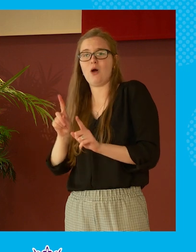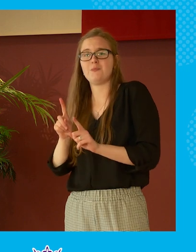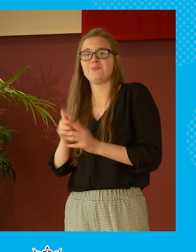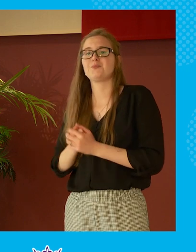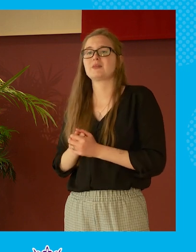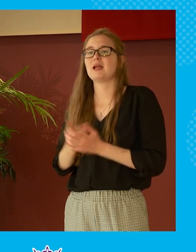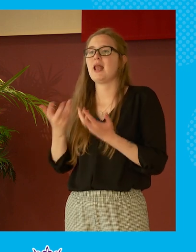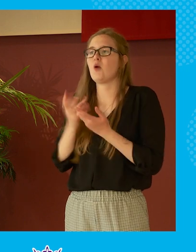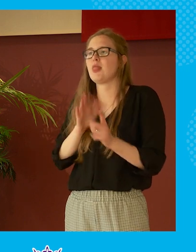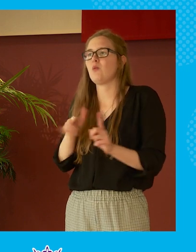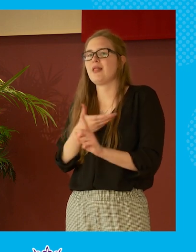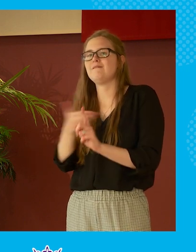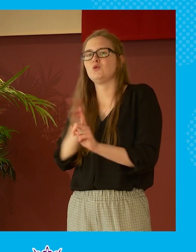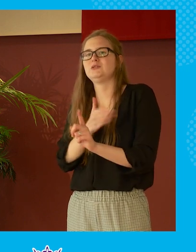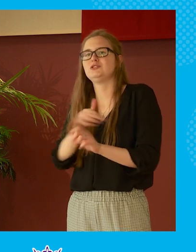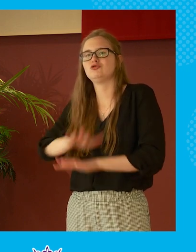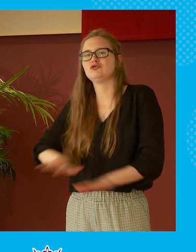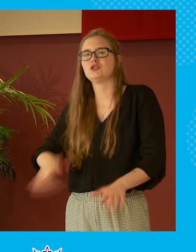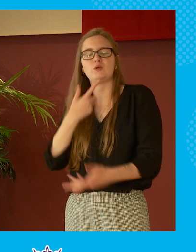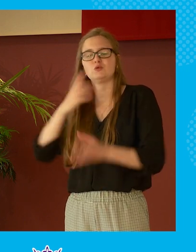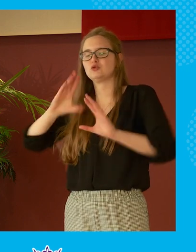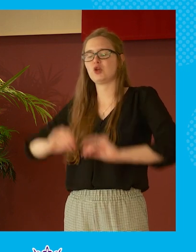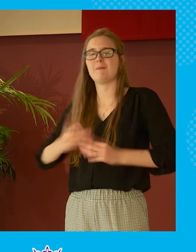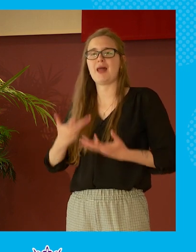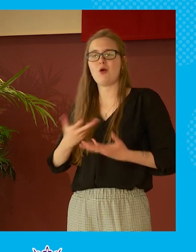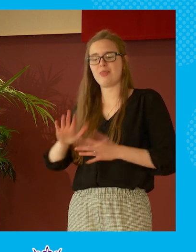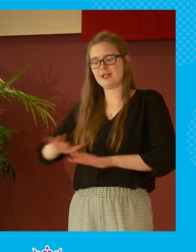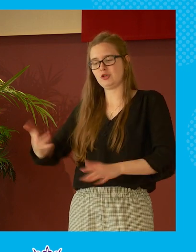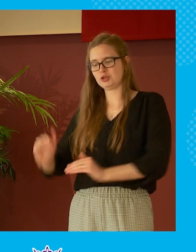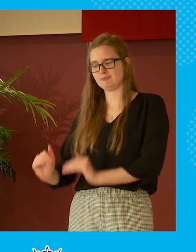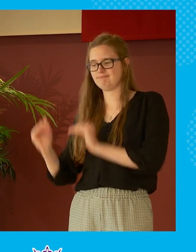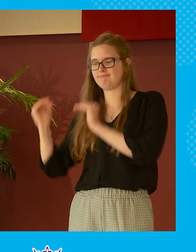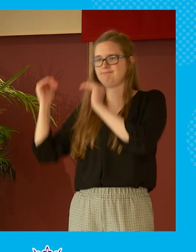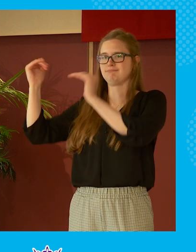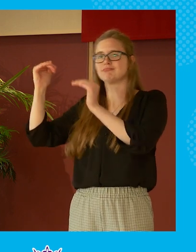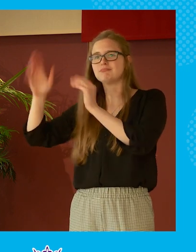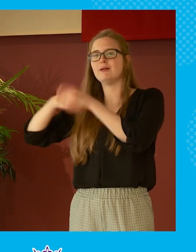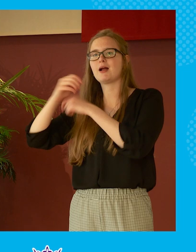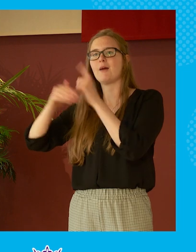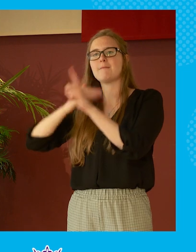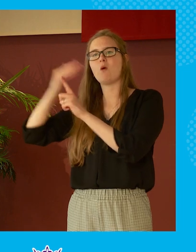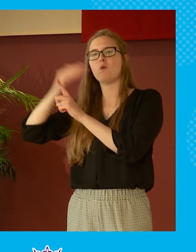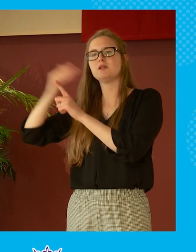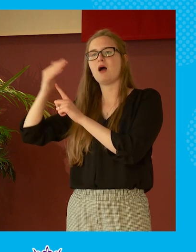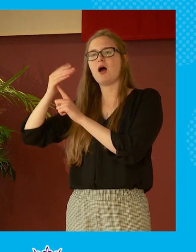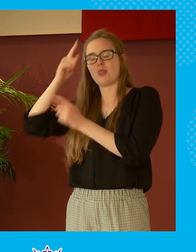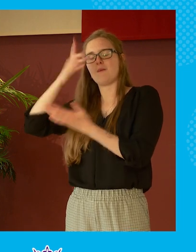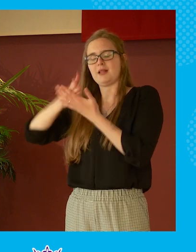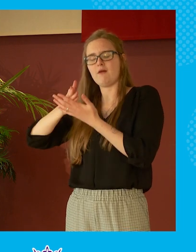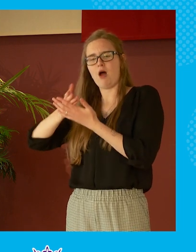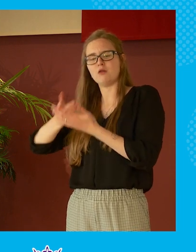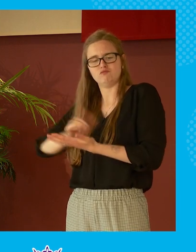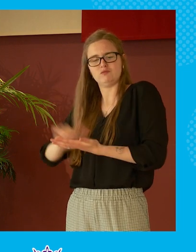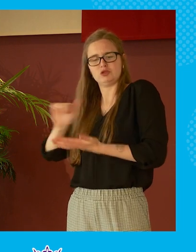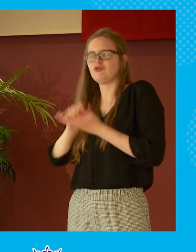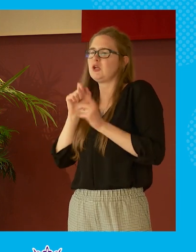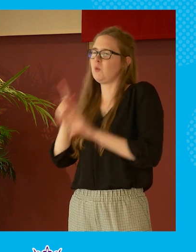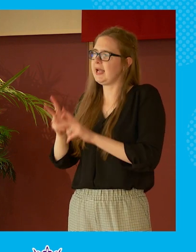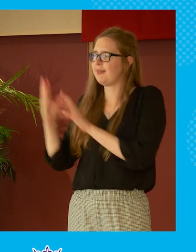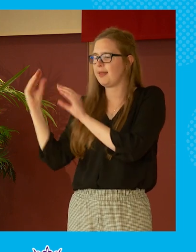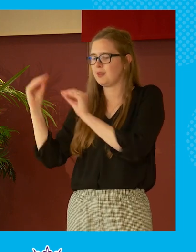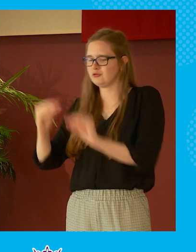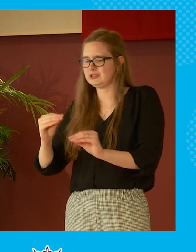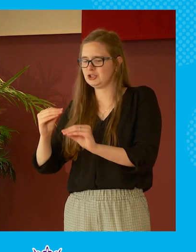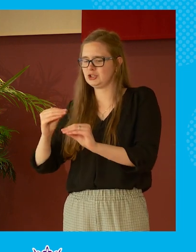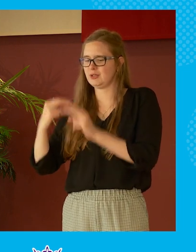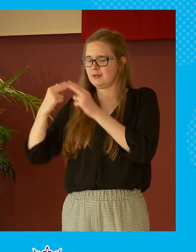going to do because if we don't stop it now these children are going to grow up to be adults and they're going to believe that this is the way and they're going to teach their adults and then